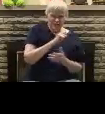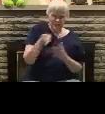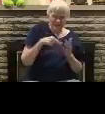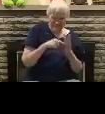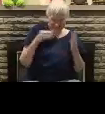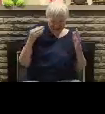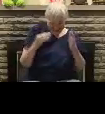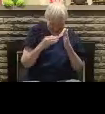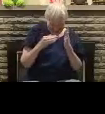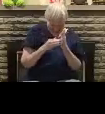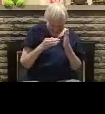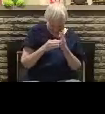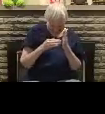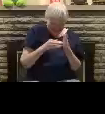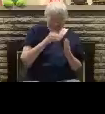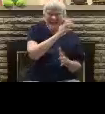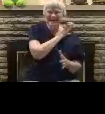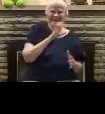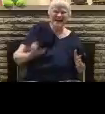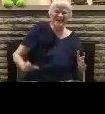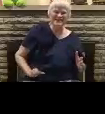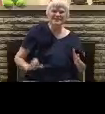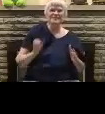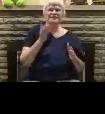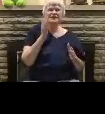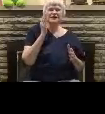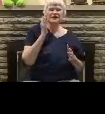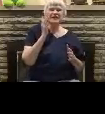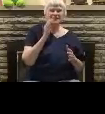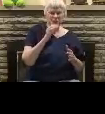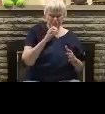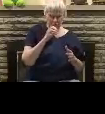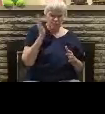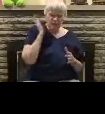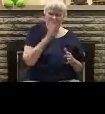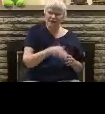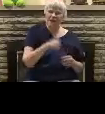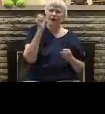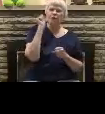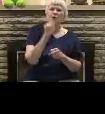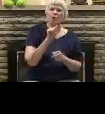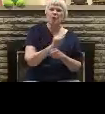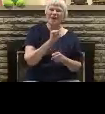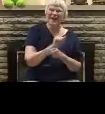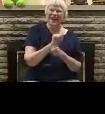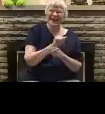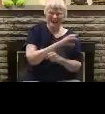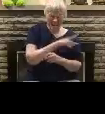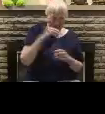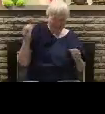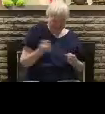revealed in his time for the mystery of iniquity doth already work. And that's what we're saying with this same sex stuff.